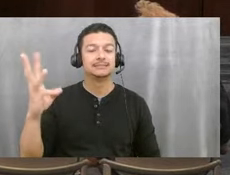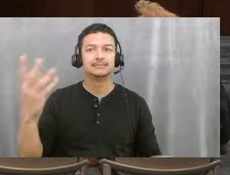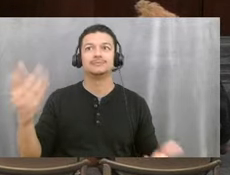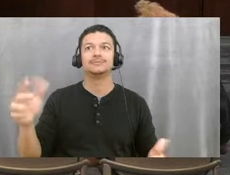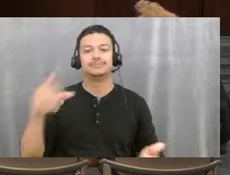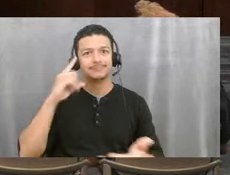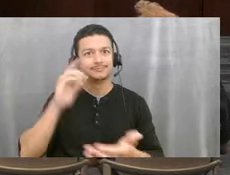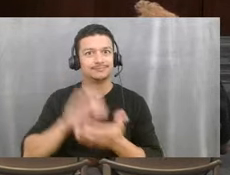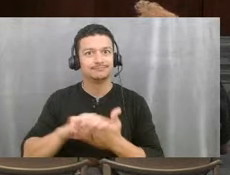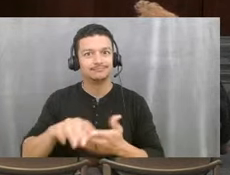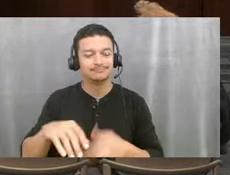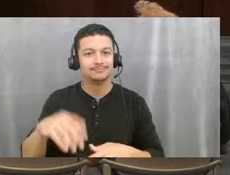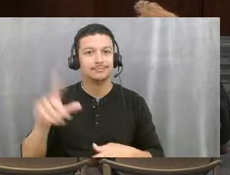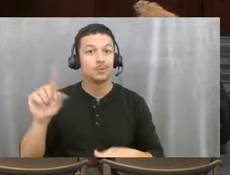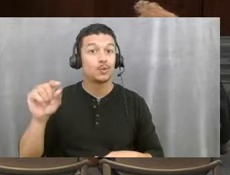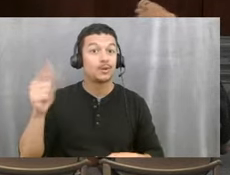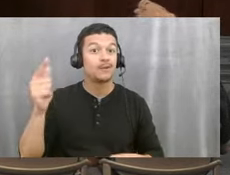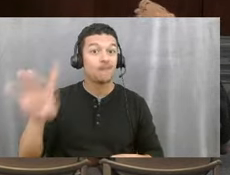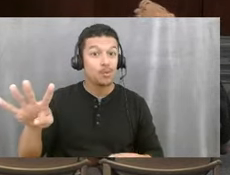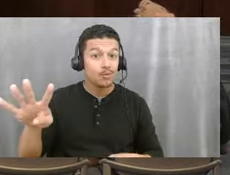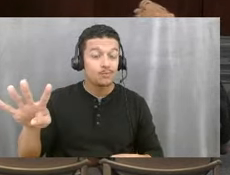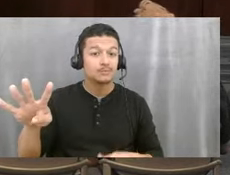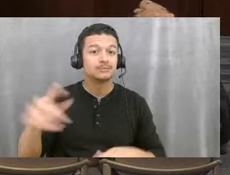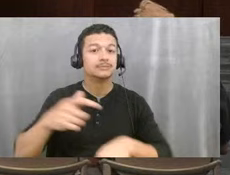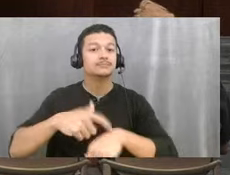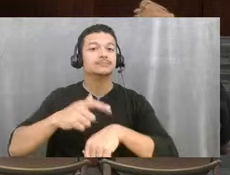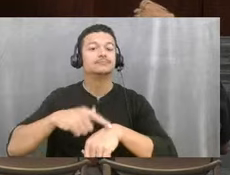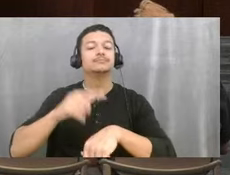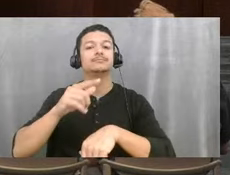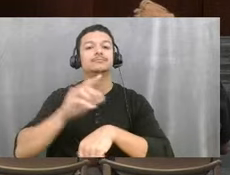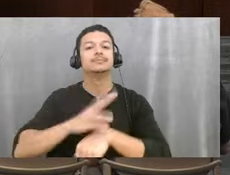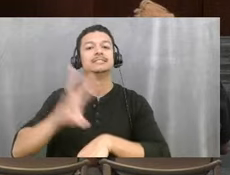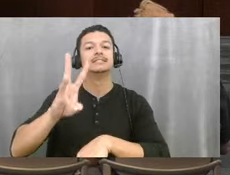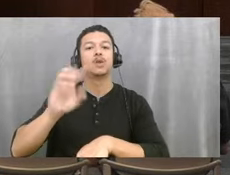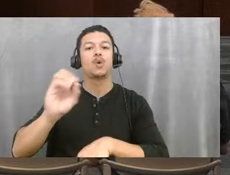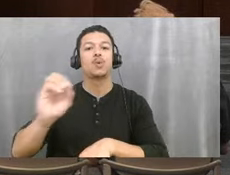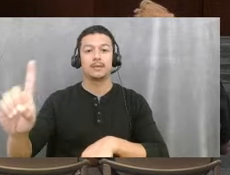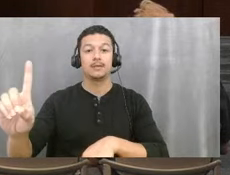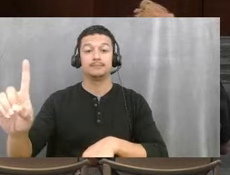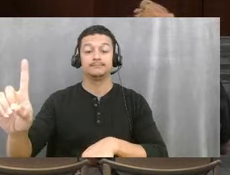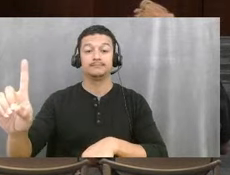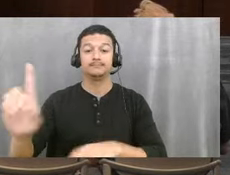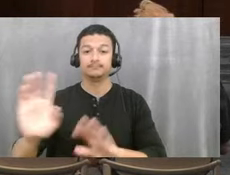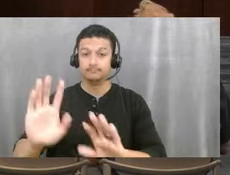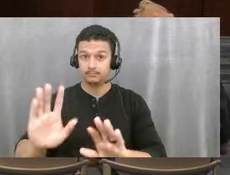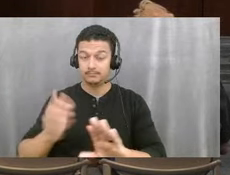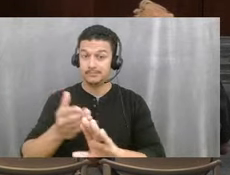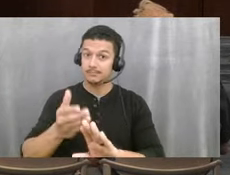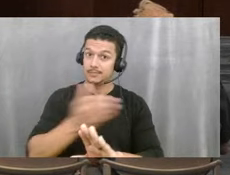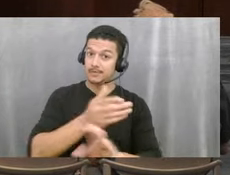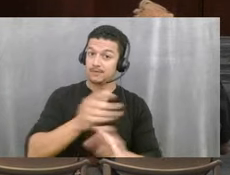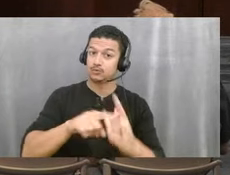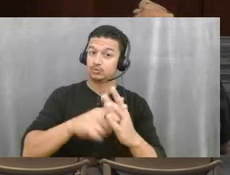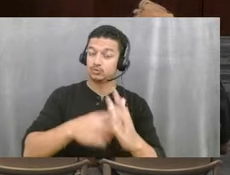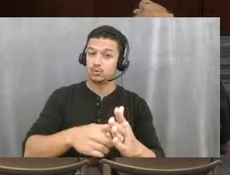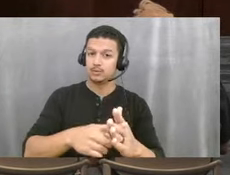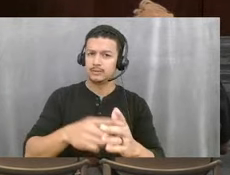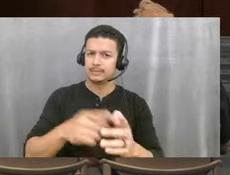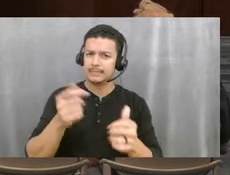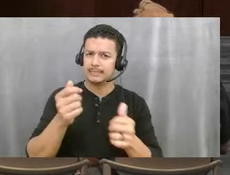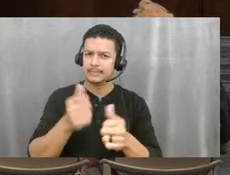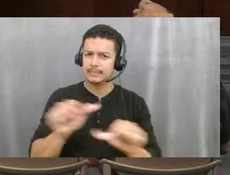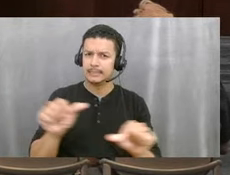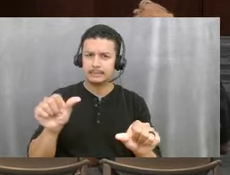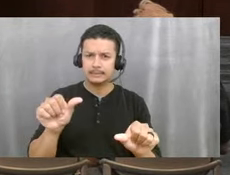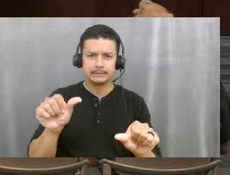2024, and the time is now 6.01 p.m. Now, before we begin, any further, I to remind everyone